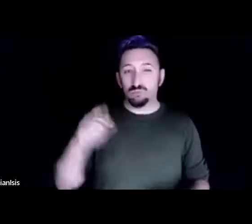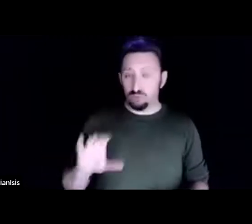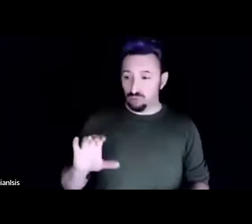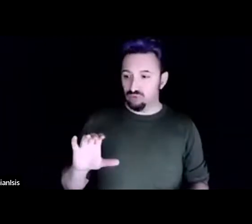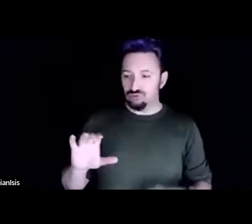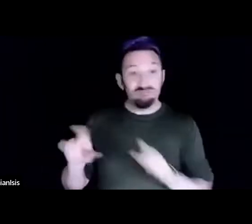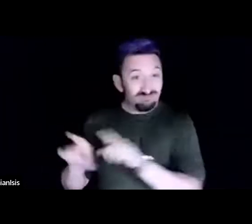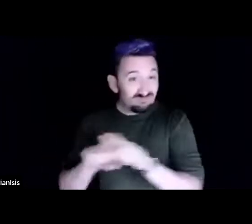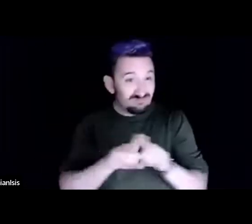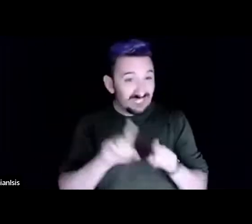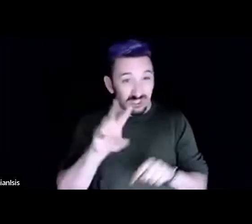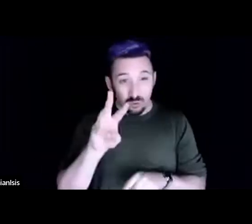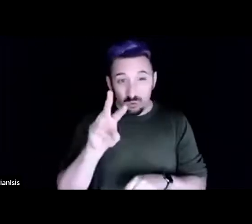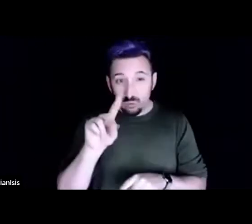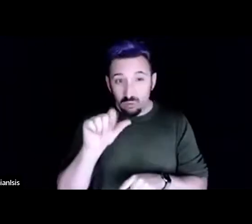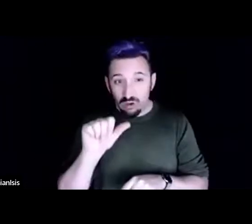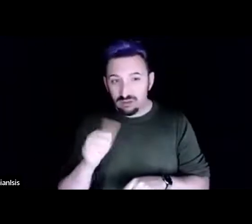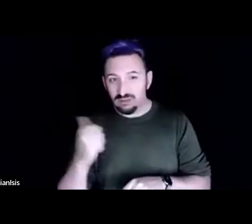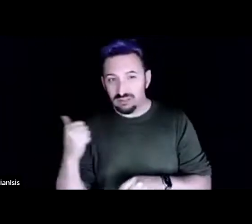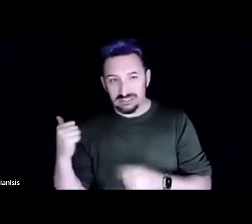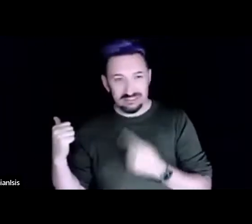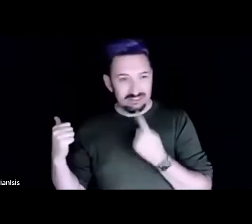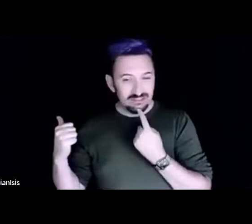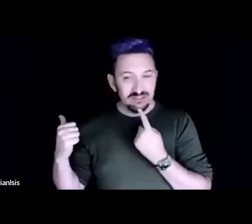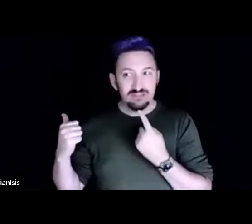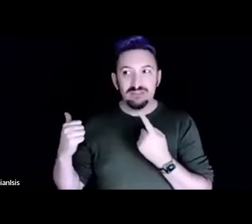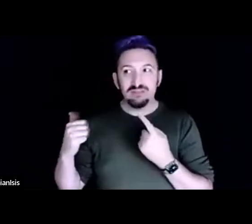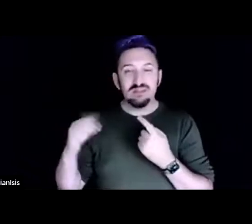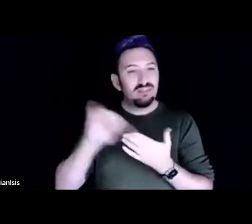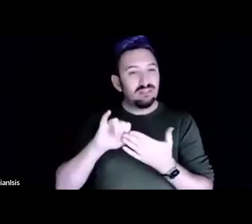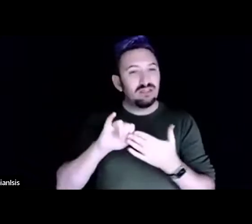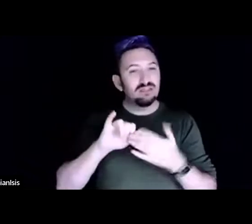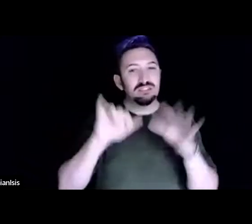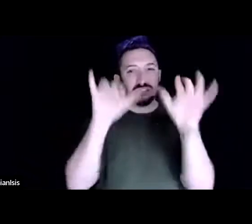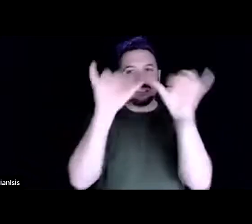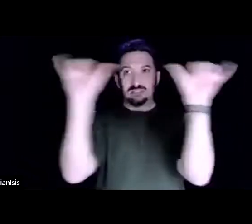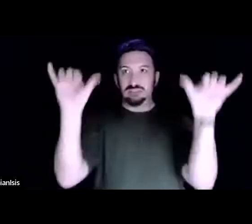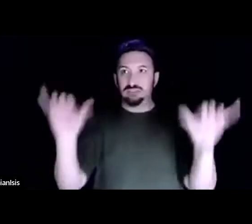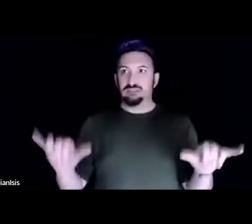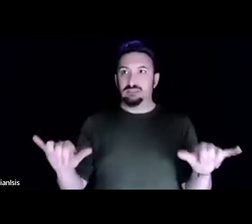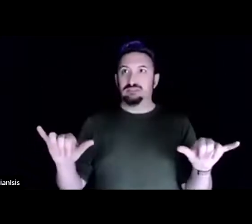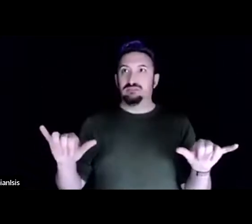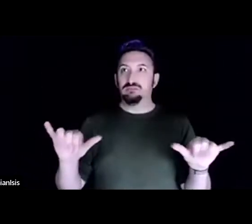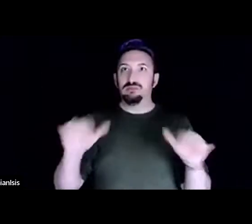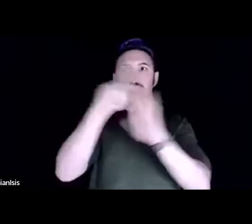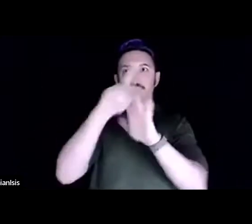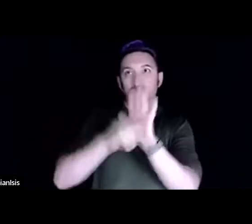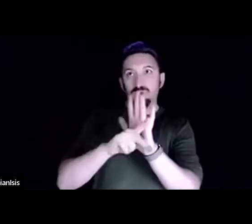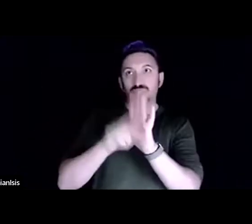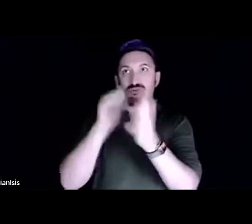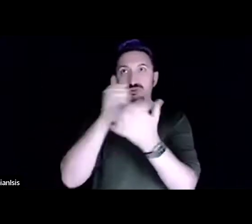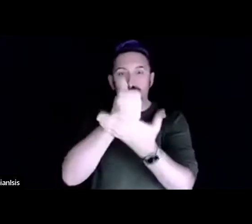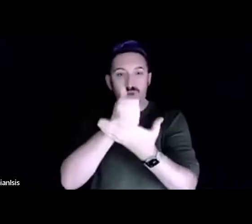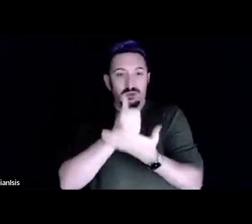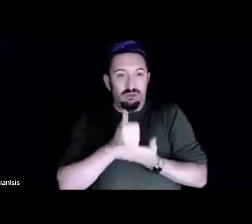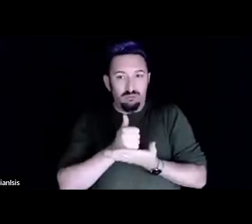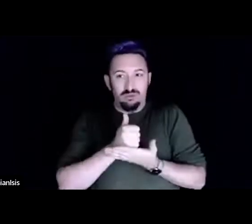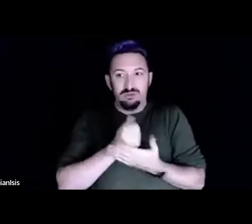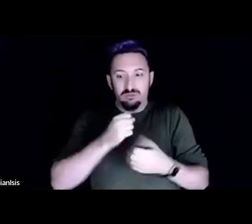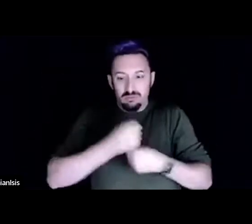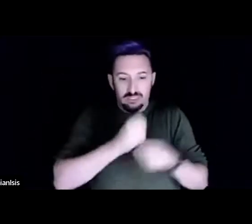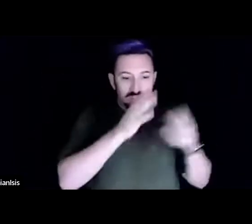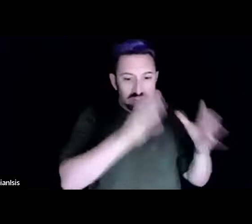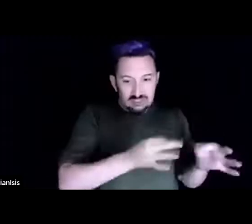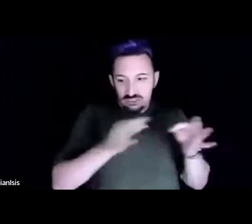framework for a set of principles that guides our decision-making process. When we are looking at a landscape